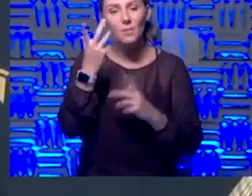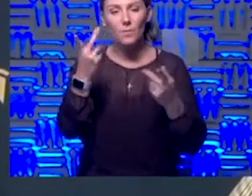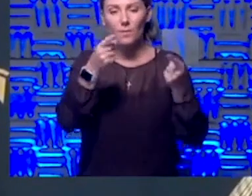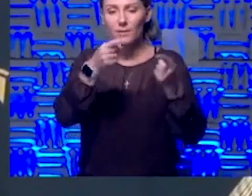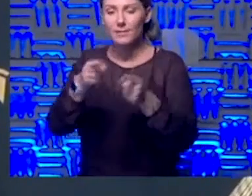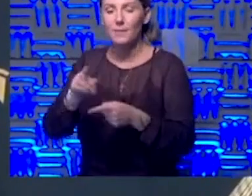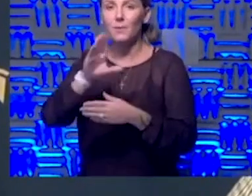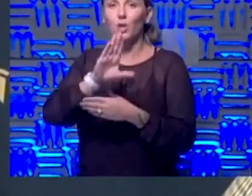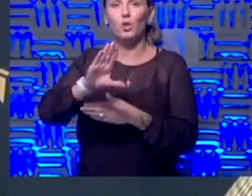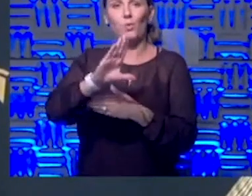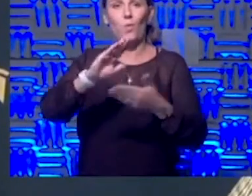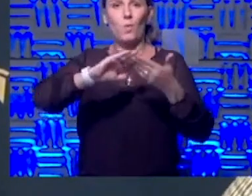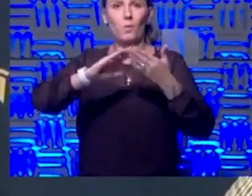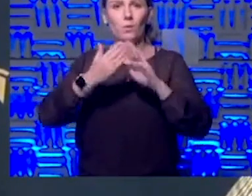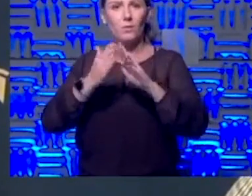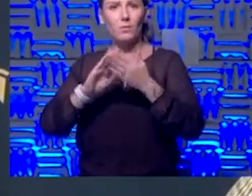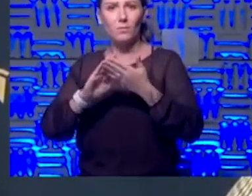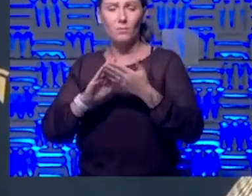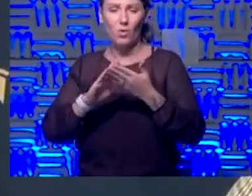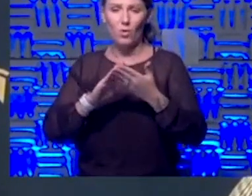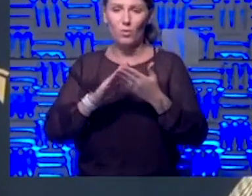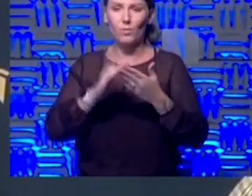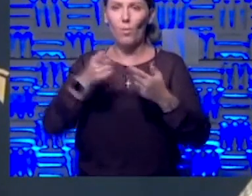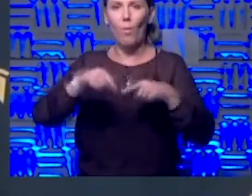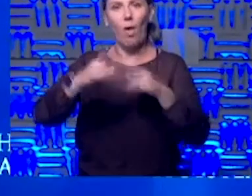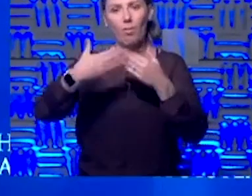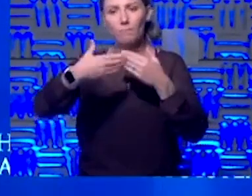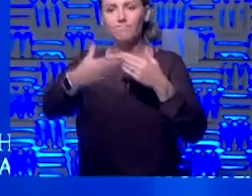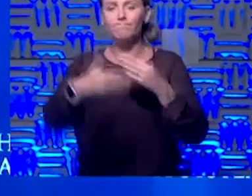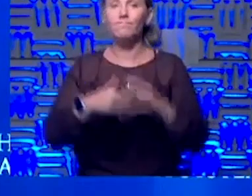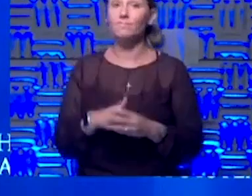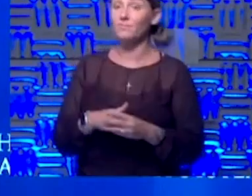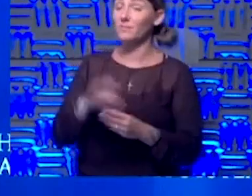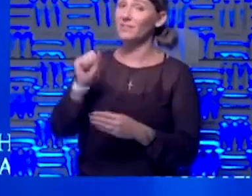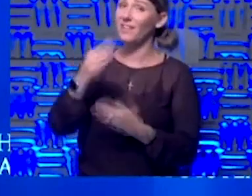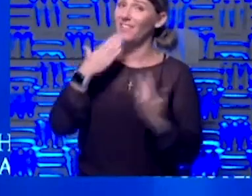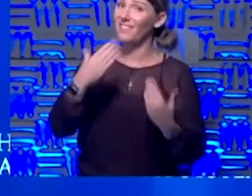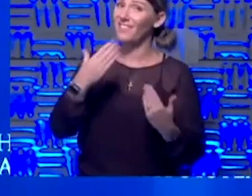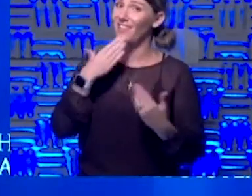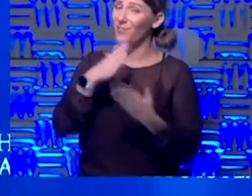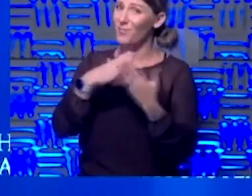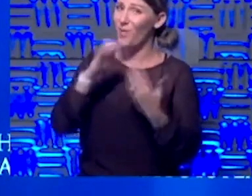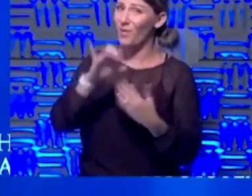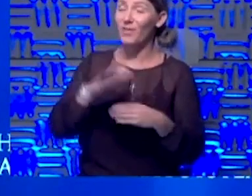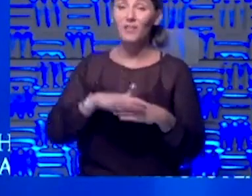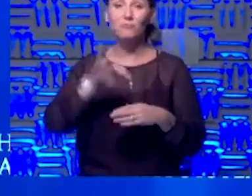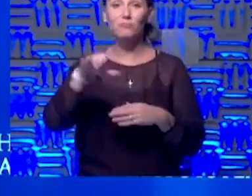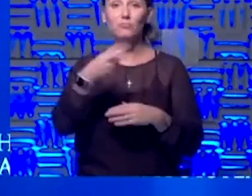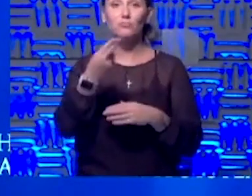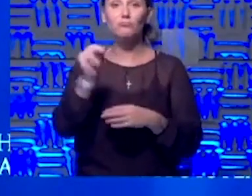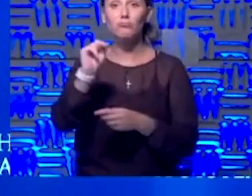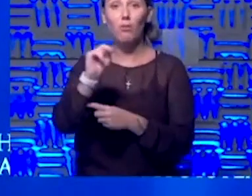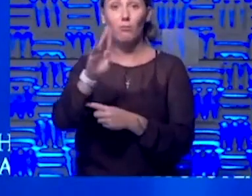happening in your community as we go forward. Very proud of that. John, final thoughts today?